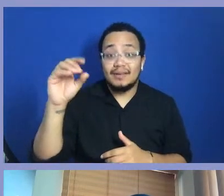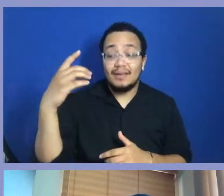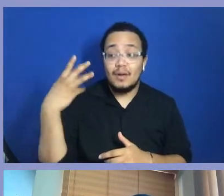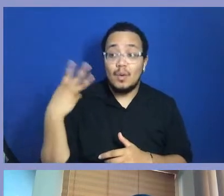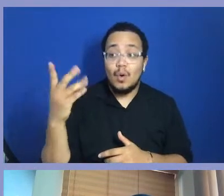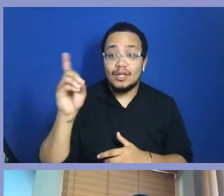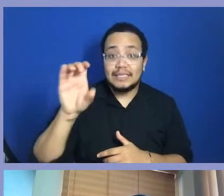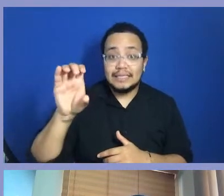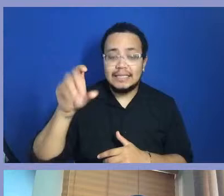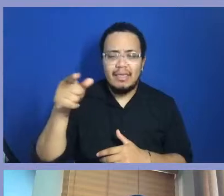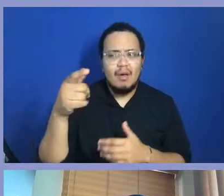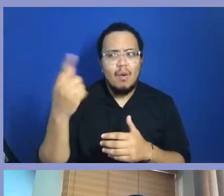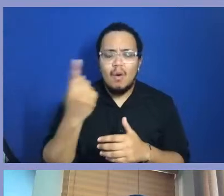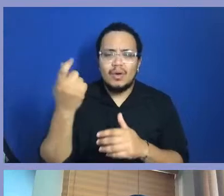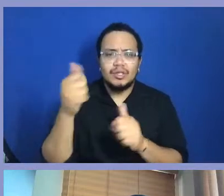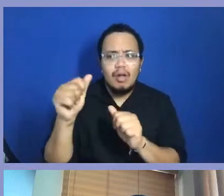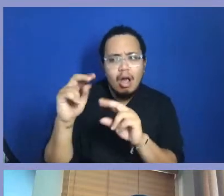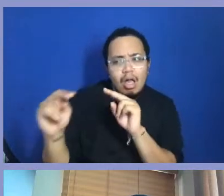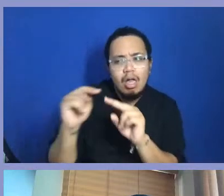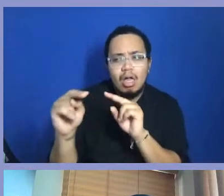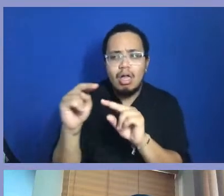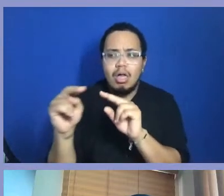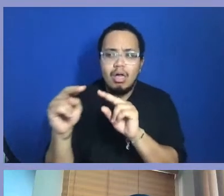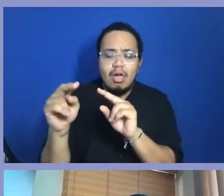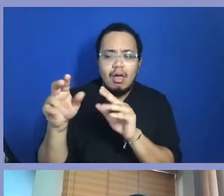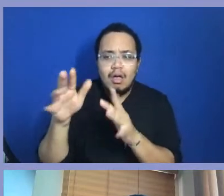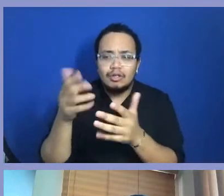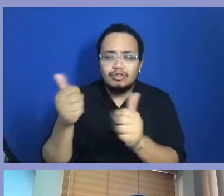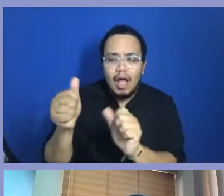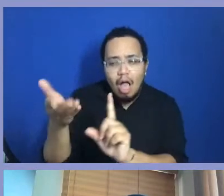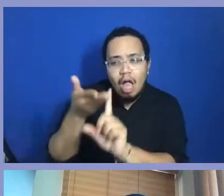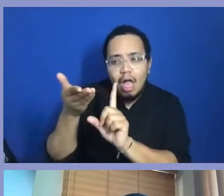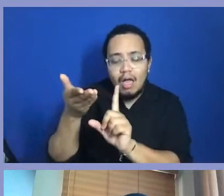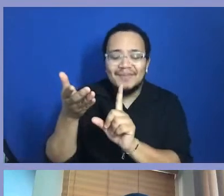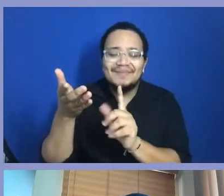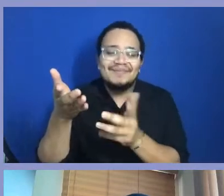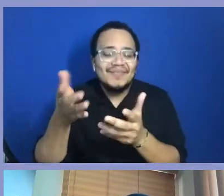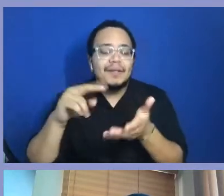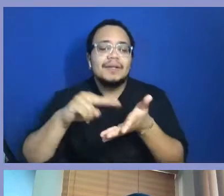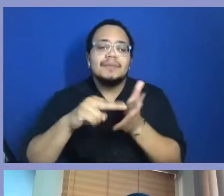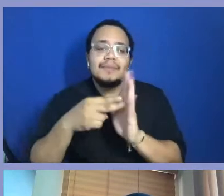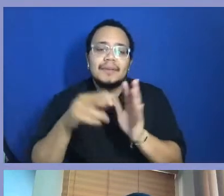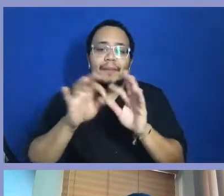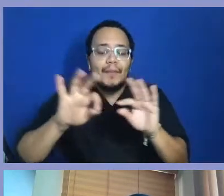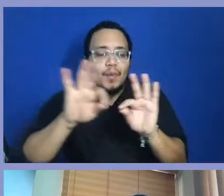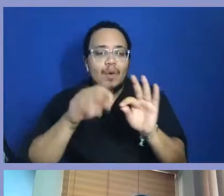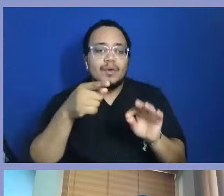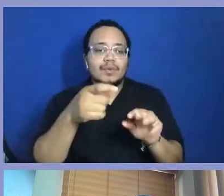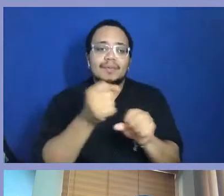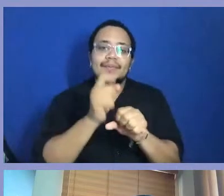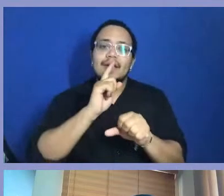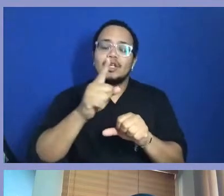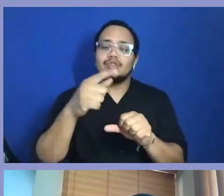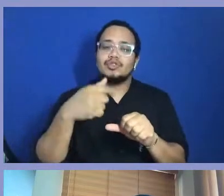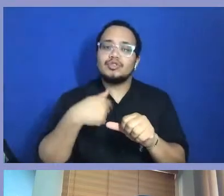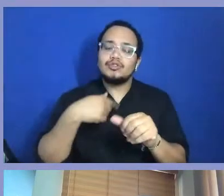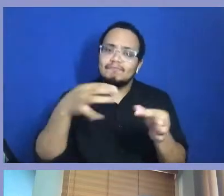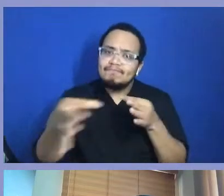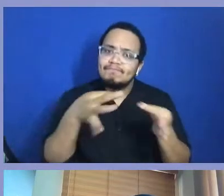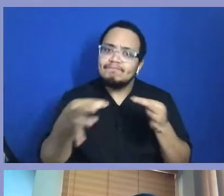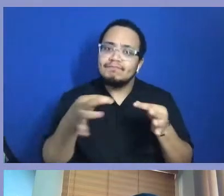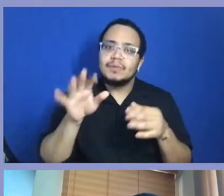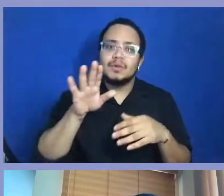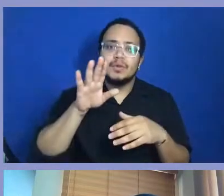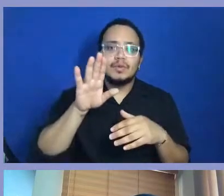deal for you? It allows you to feel comfortable about how much they're paying you for usage of your image. You